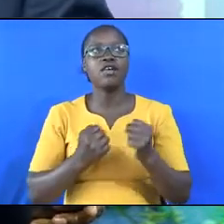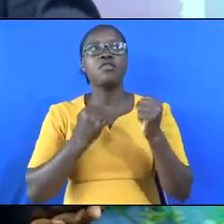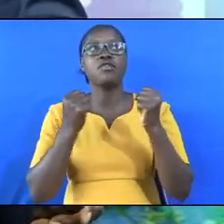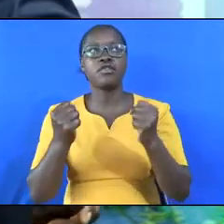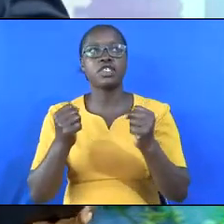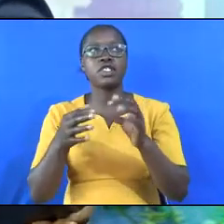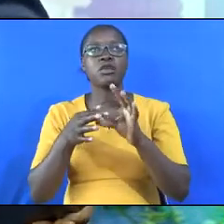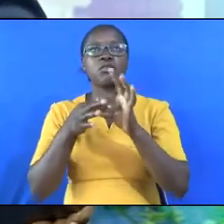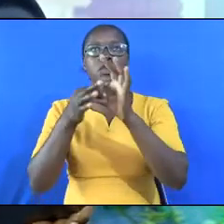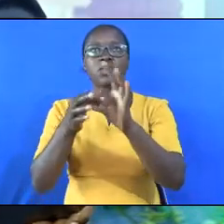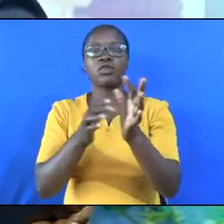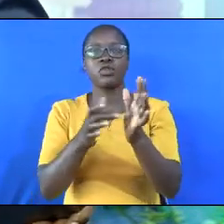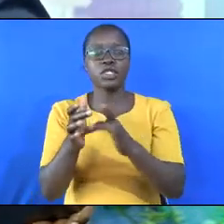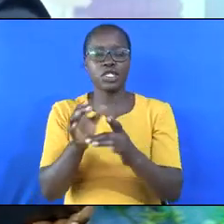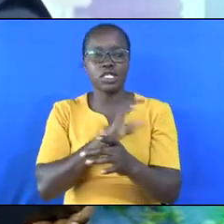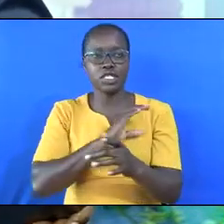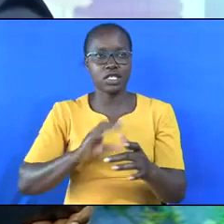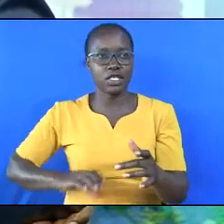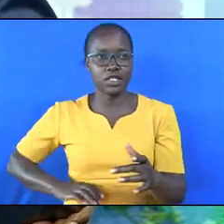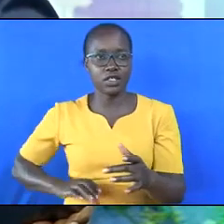belonged to Jesus Christ.